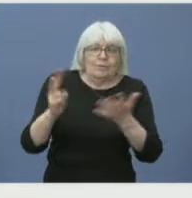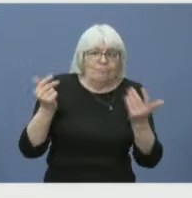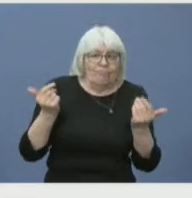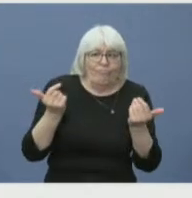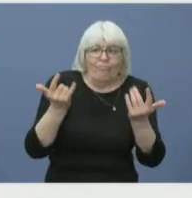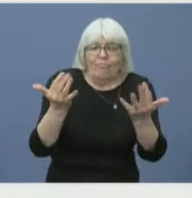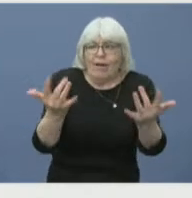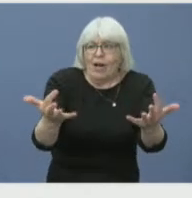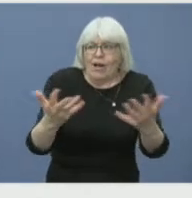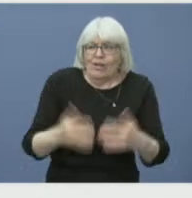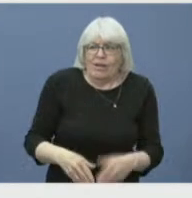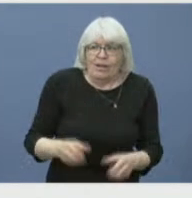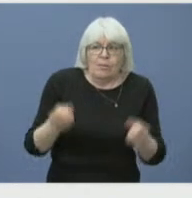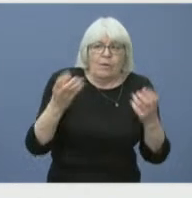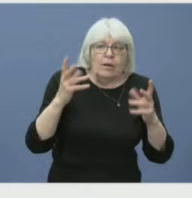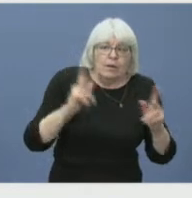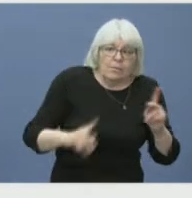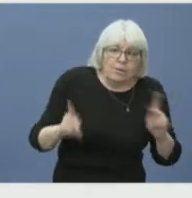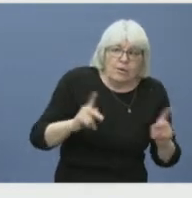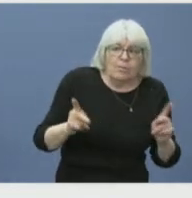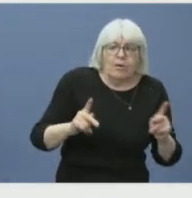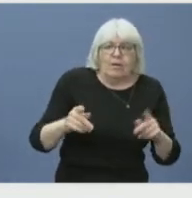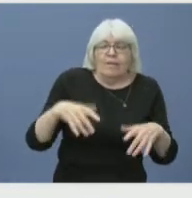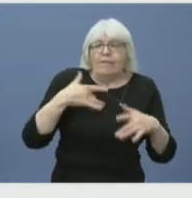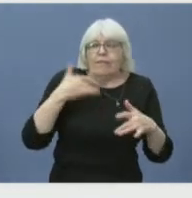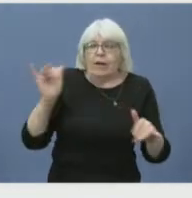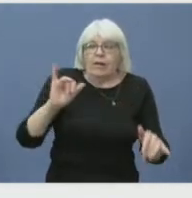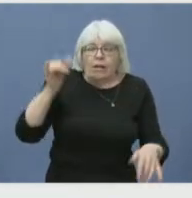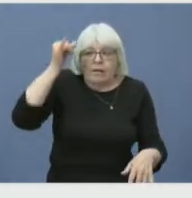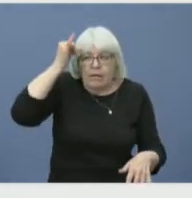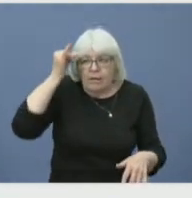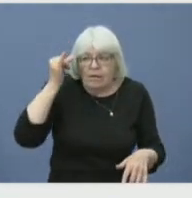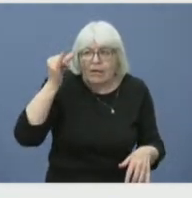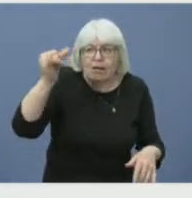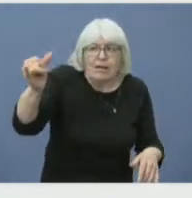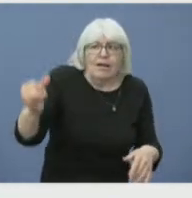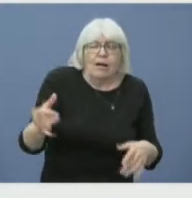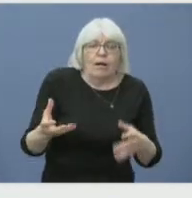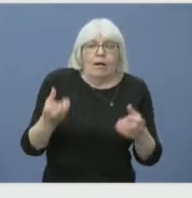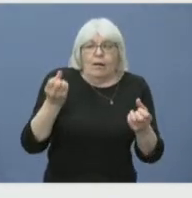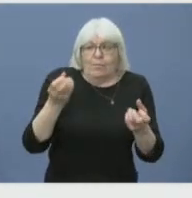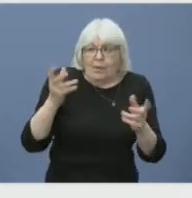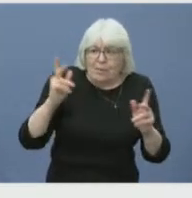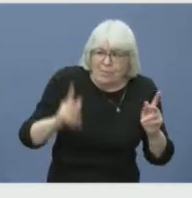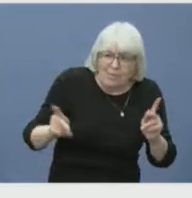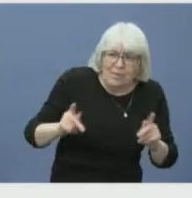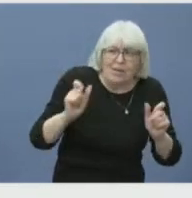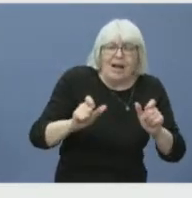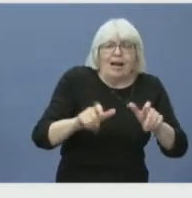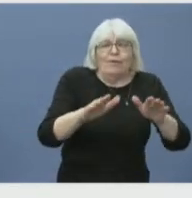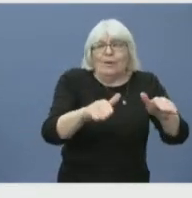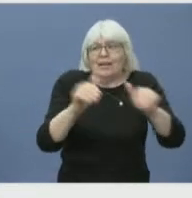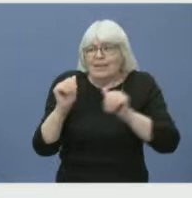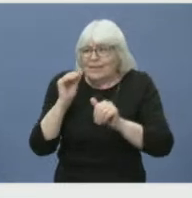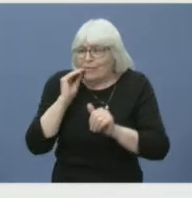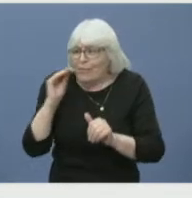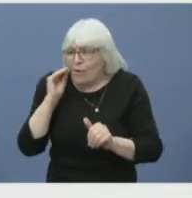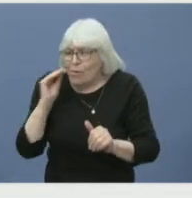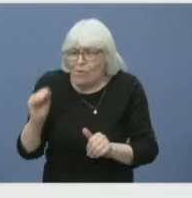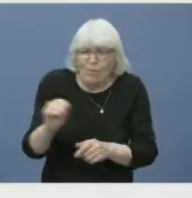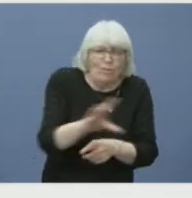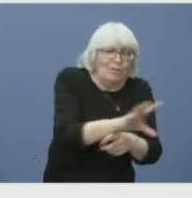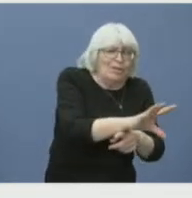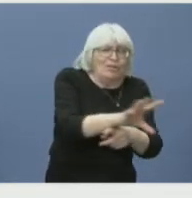haul for a whole lot of people. For those who have been evacuated, for everyone fighting the fires, for everyone coordinating a wide